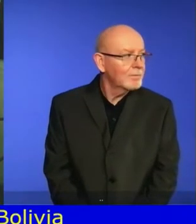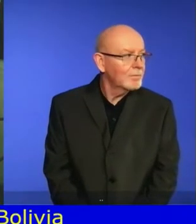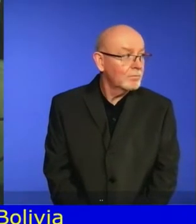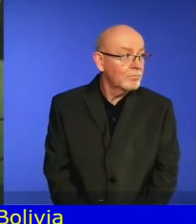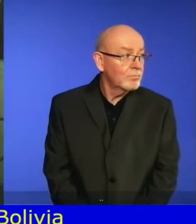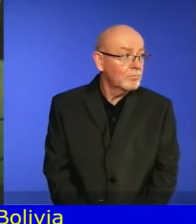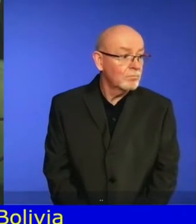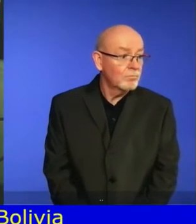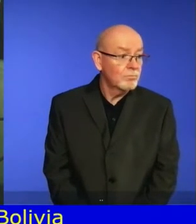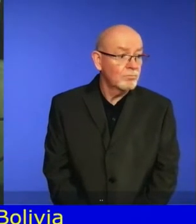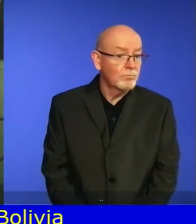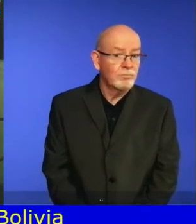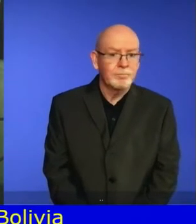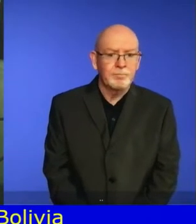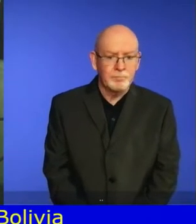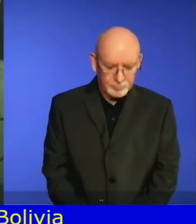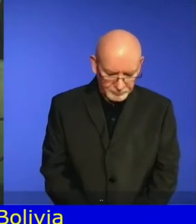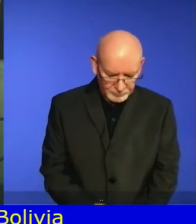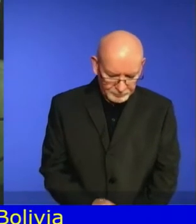Burundi,